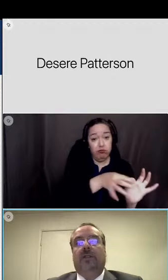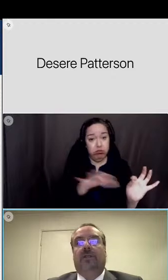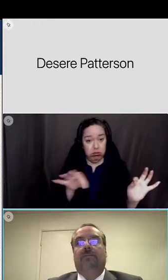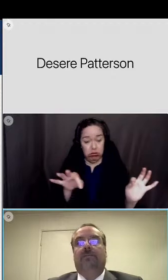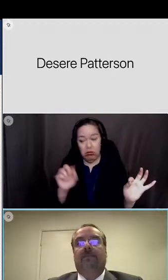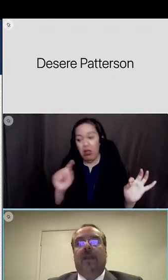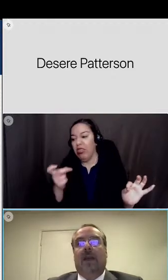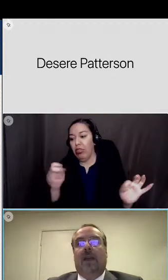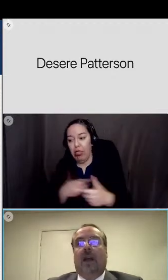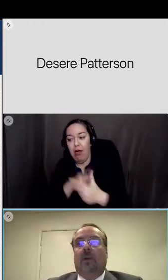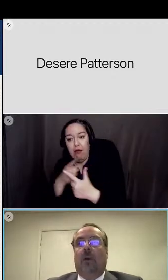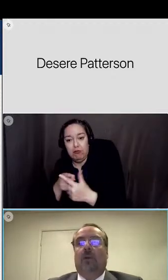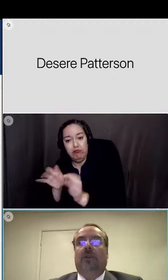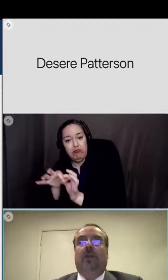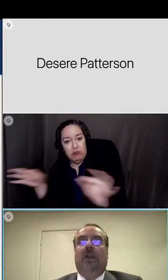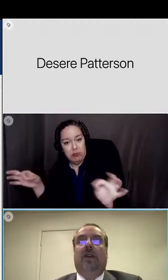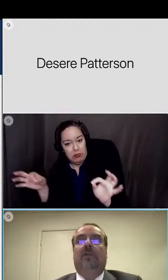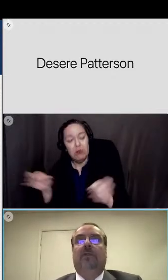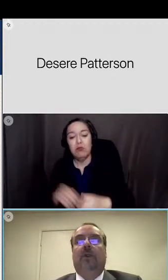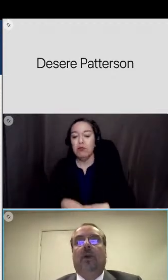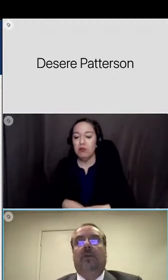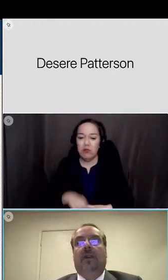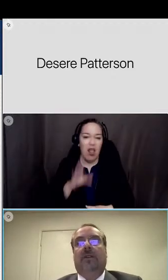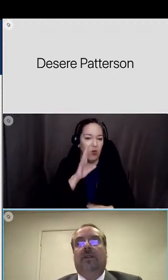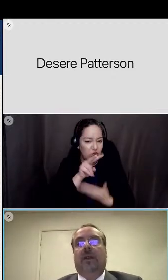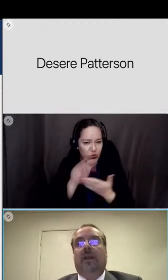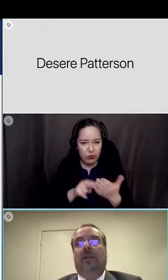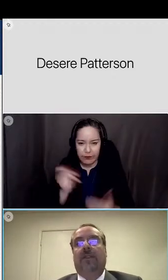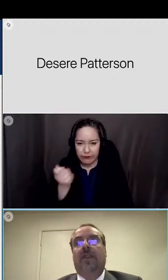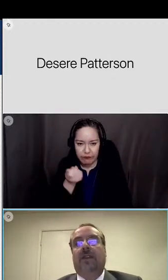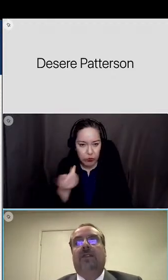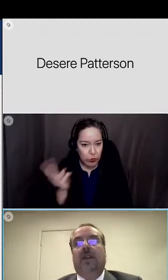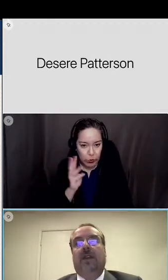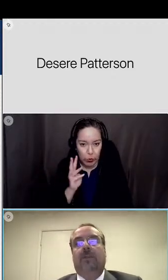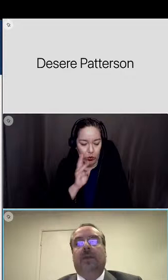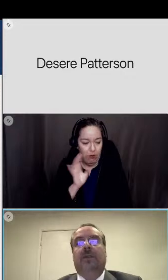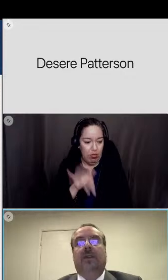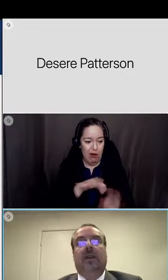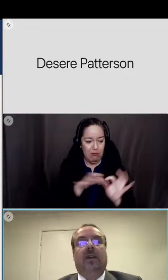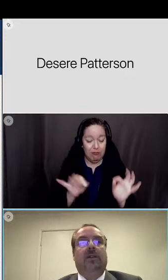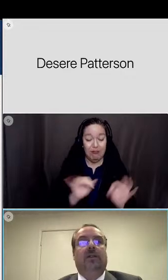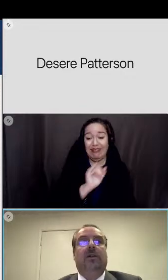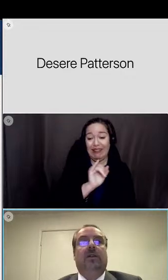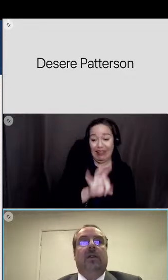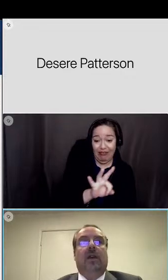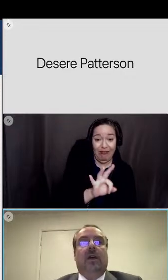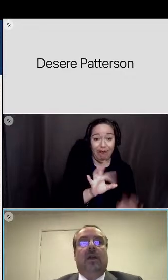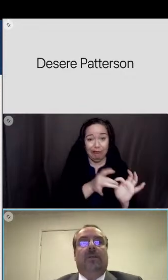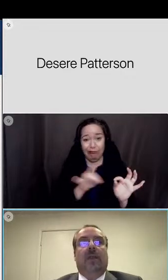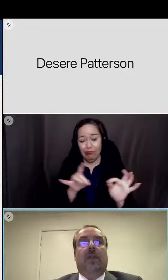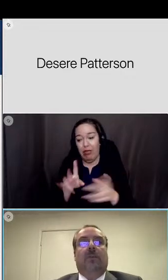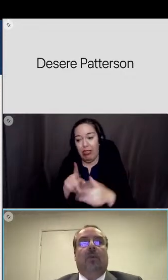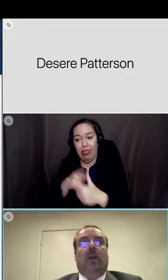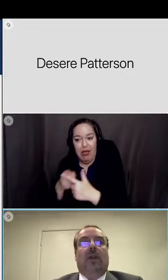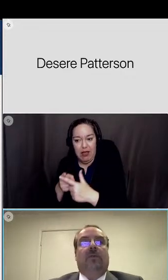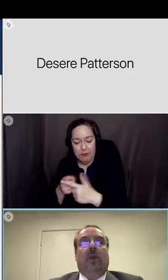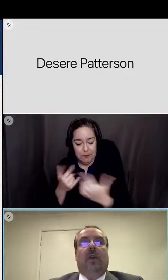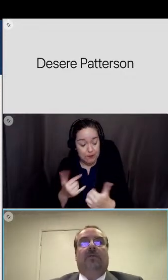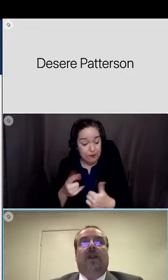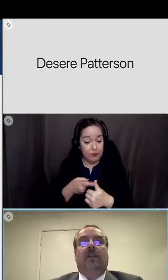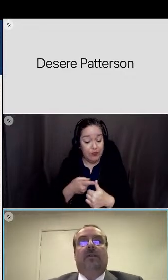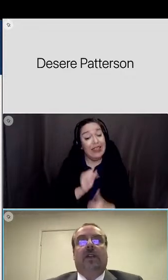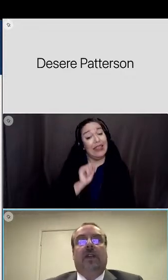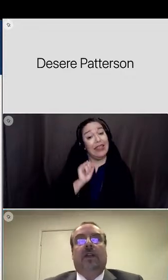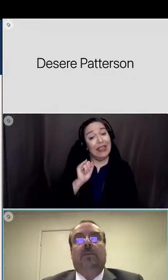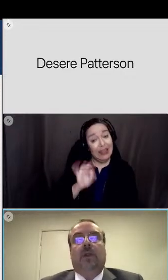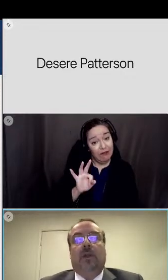professionalism and i'll only read a few of the if then statements here number one if